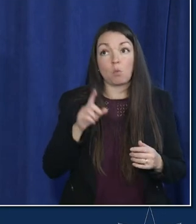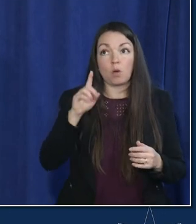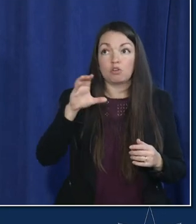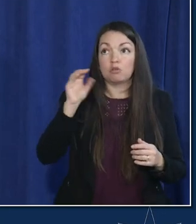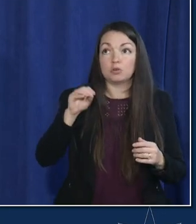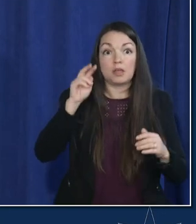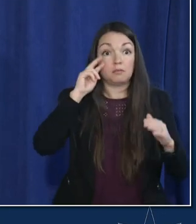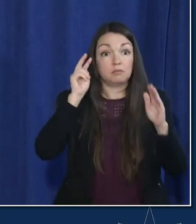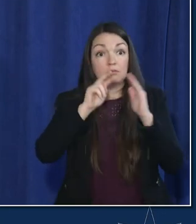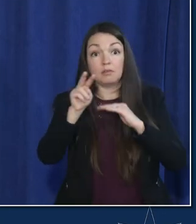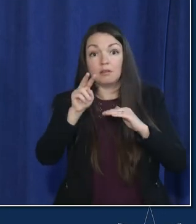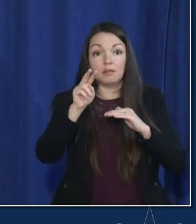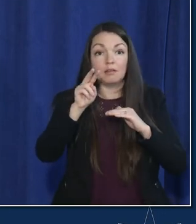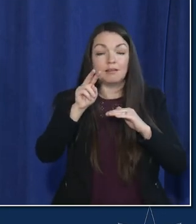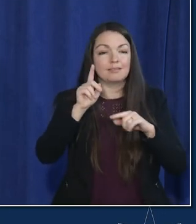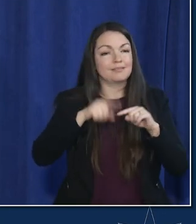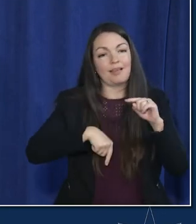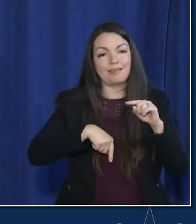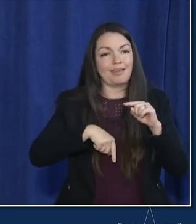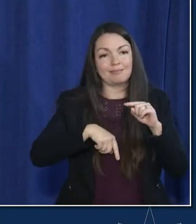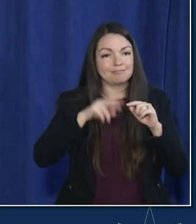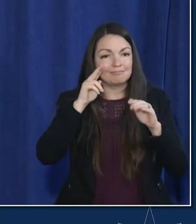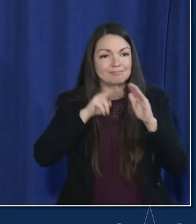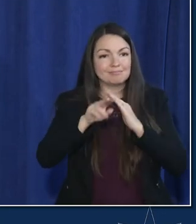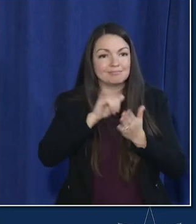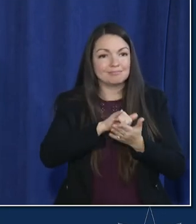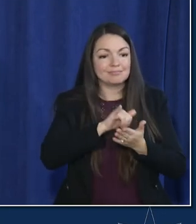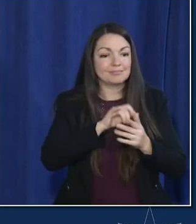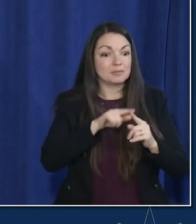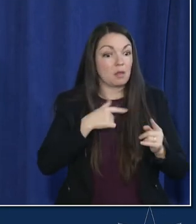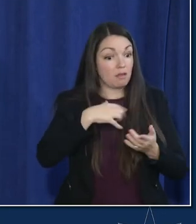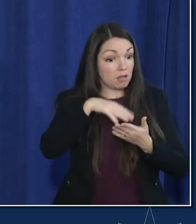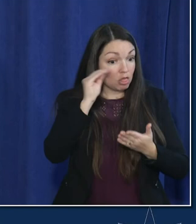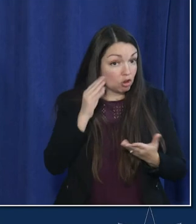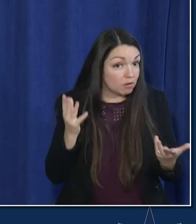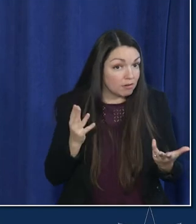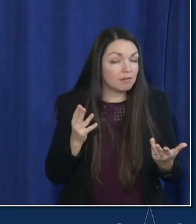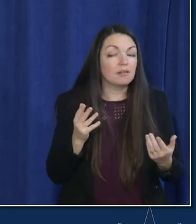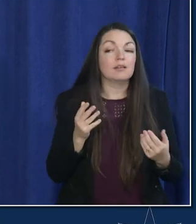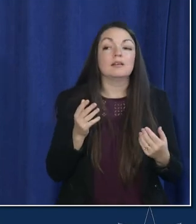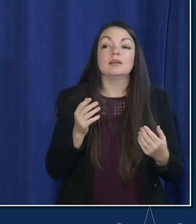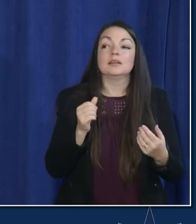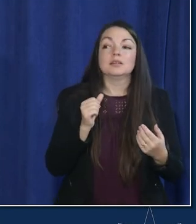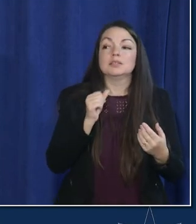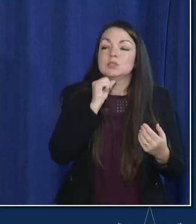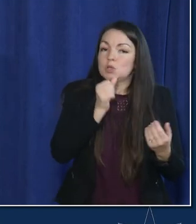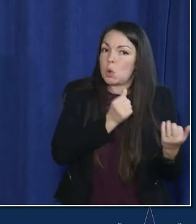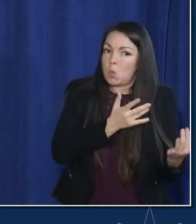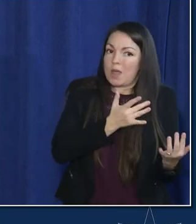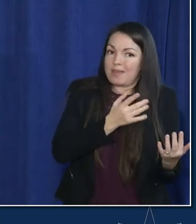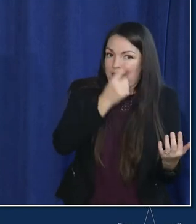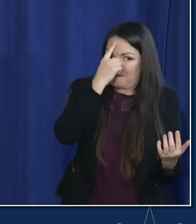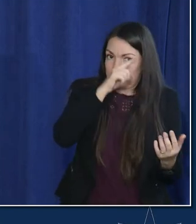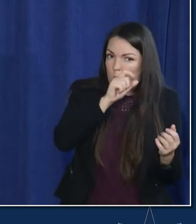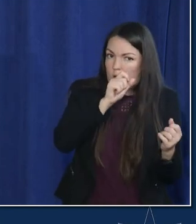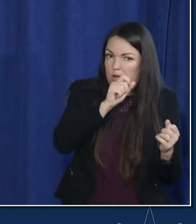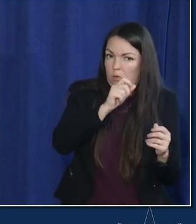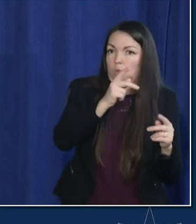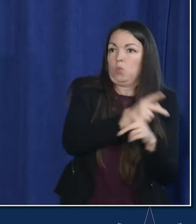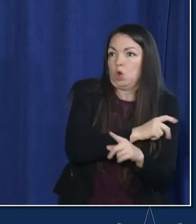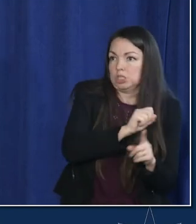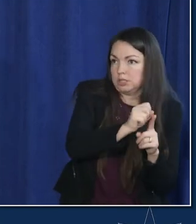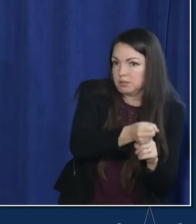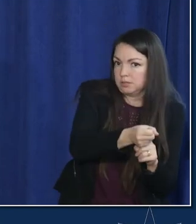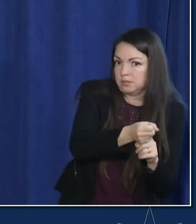the future may be but what i have learned over and over and over again is you do not want to wait for a potential worst case scenario